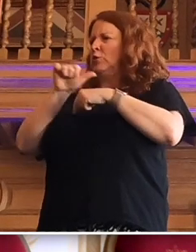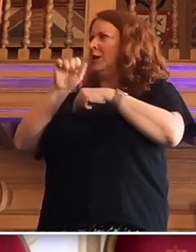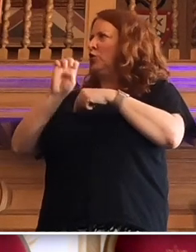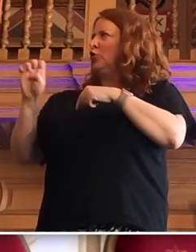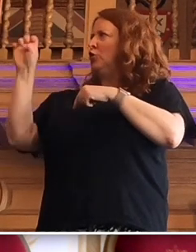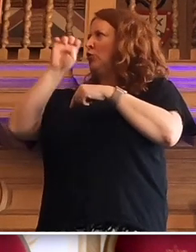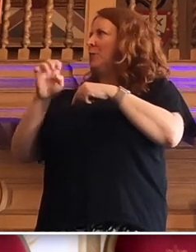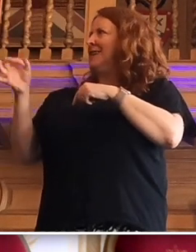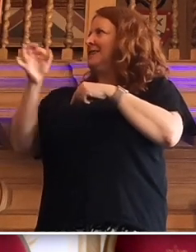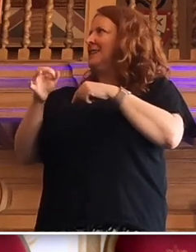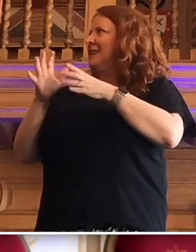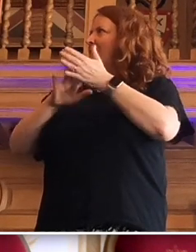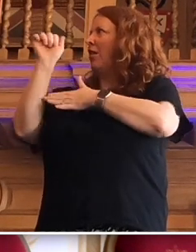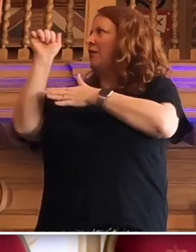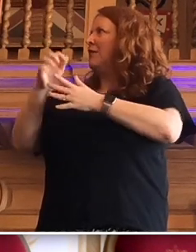City of Culture.